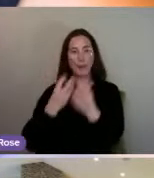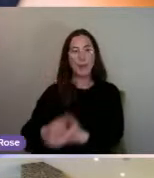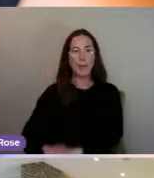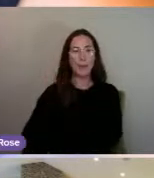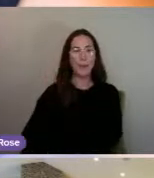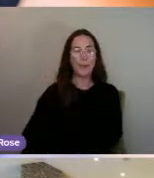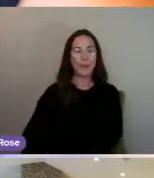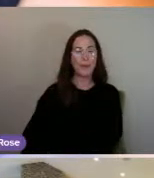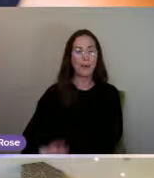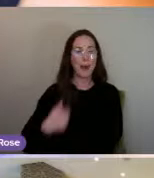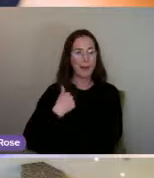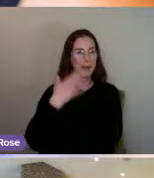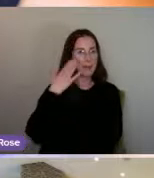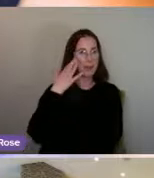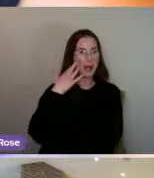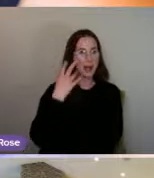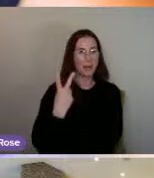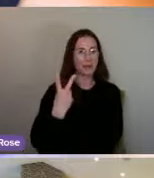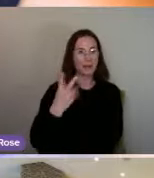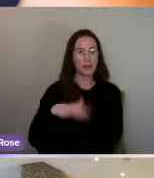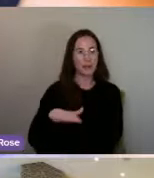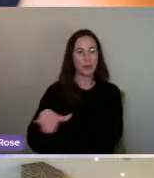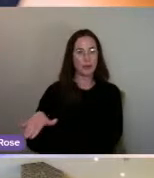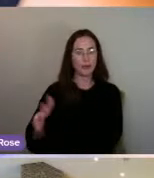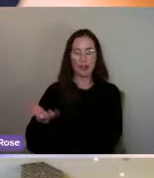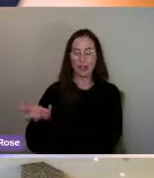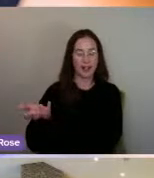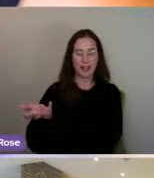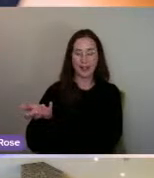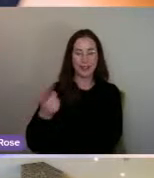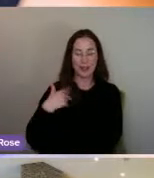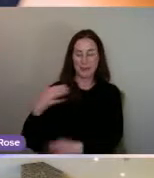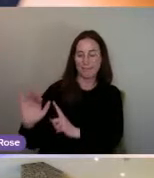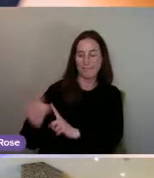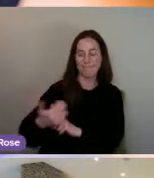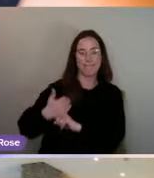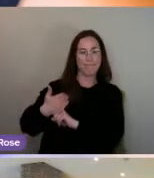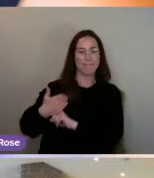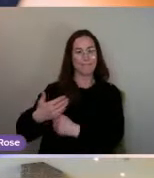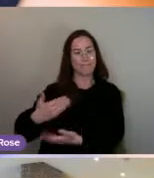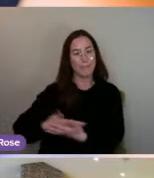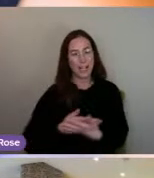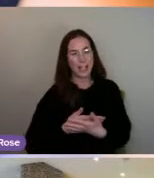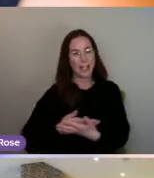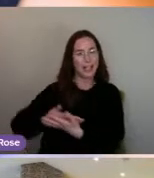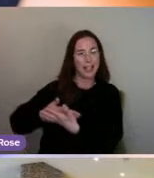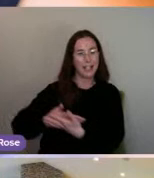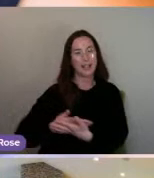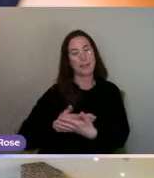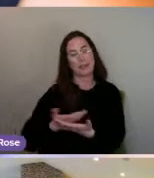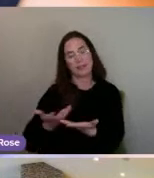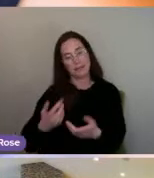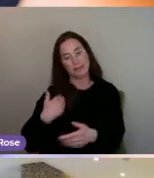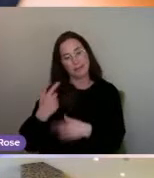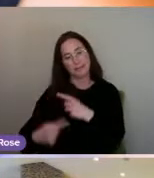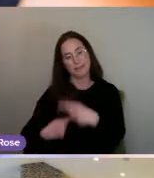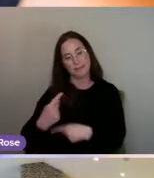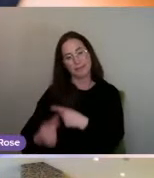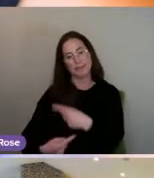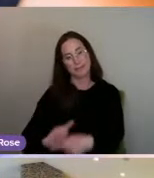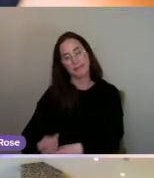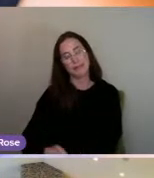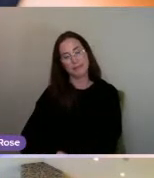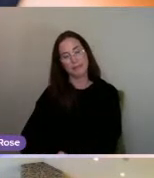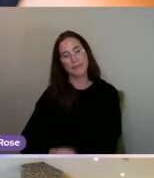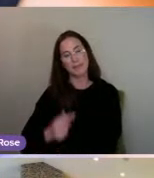a mum of two. You don't ever change, and you're always protecting your babies, although I think it's kind of like a bit of